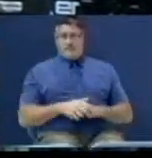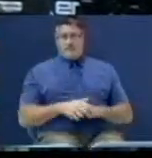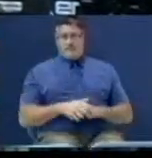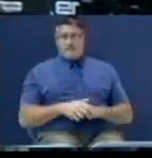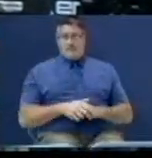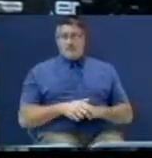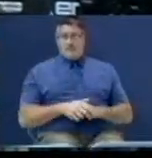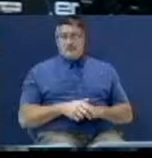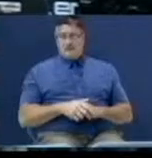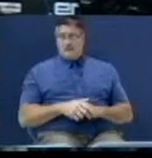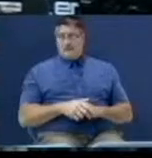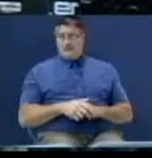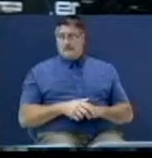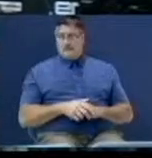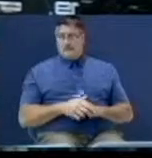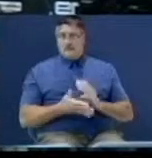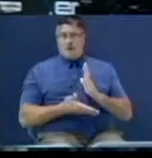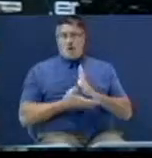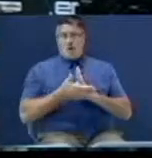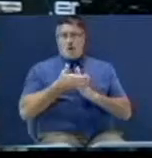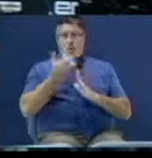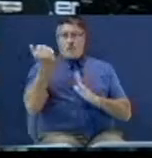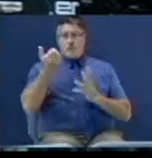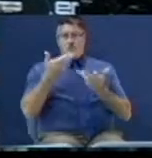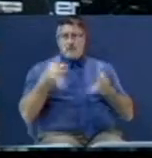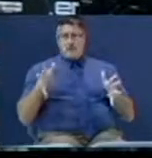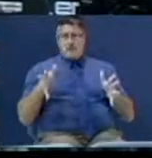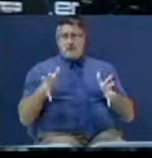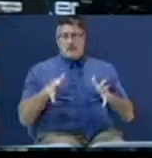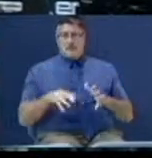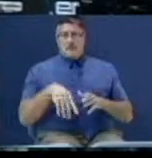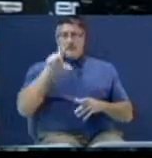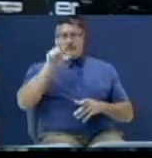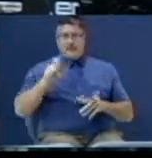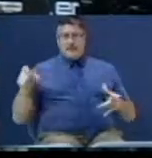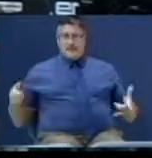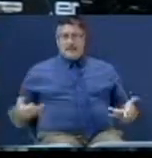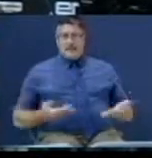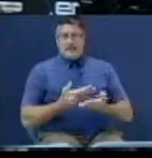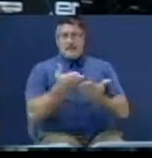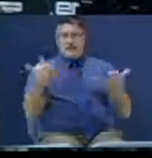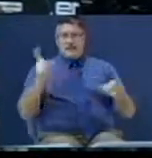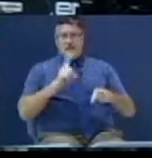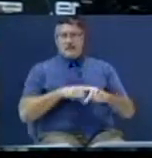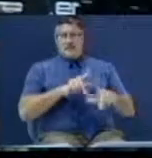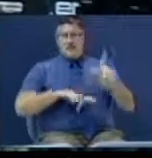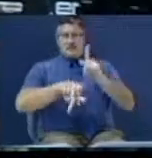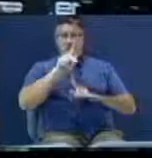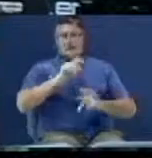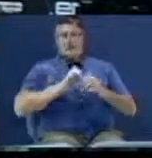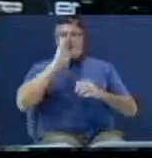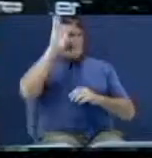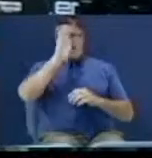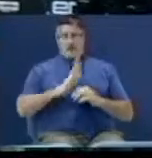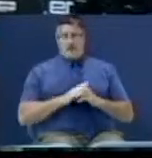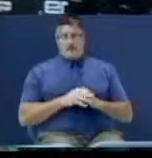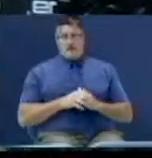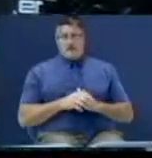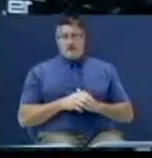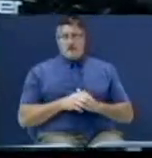I'm almost done. We need to give time to the people of God. I'm gonna be honest with I'm gonna